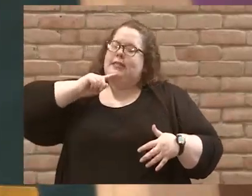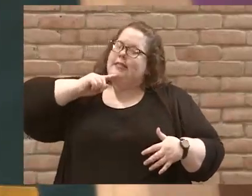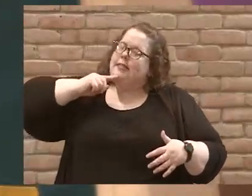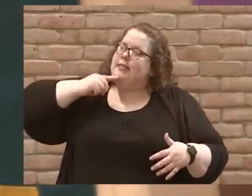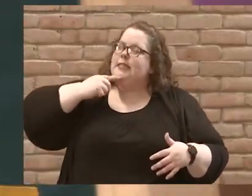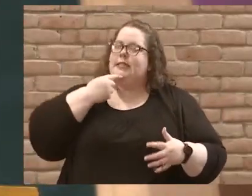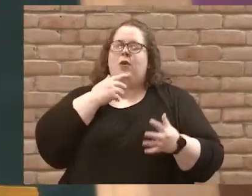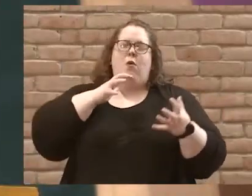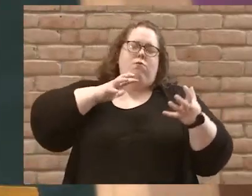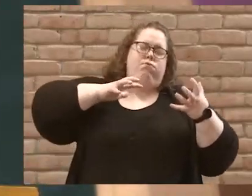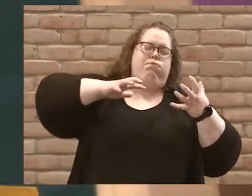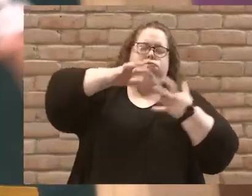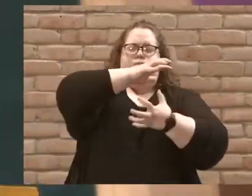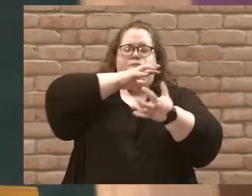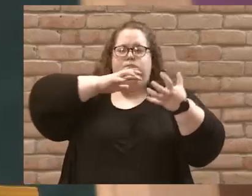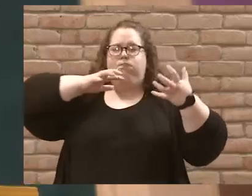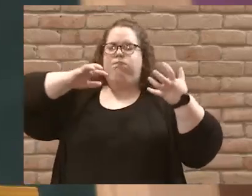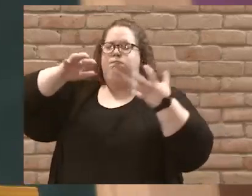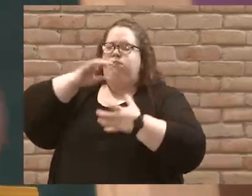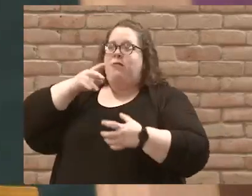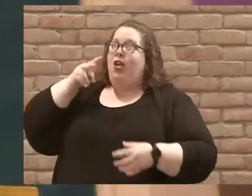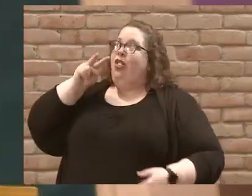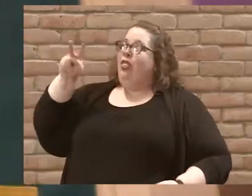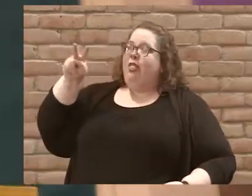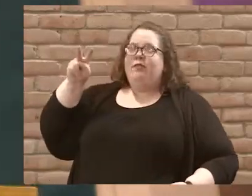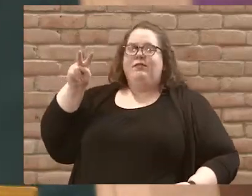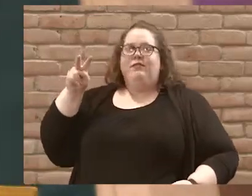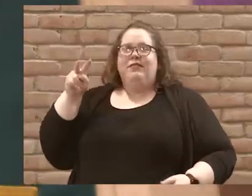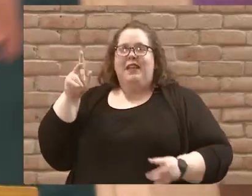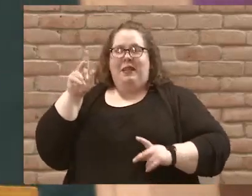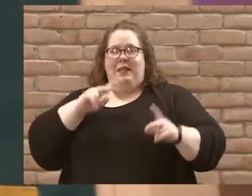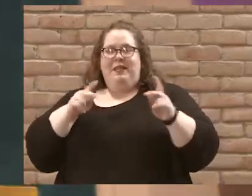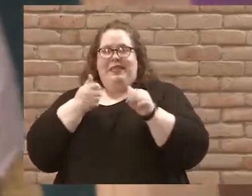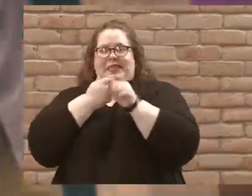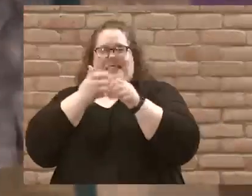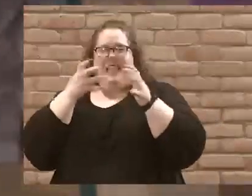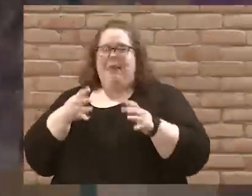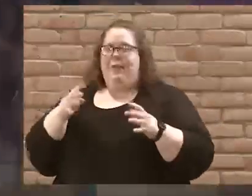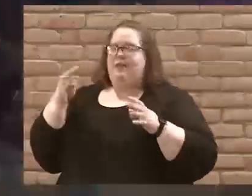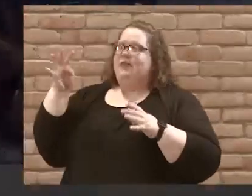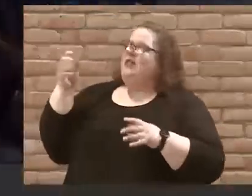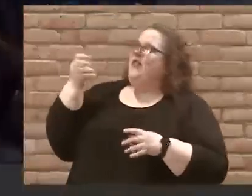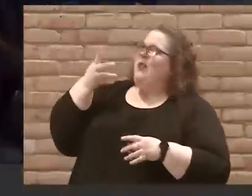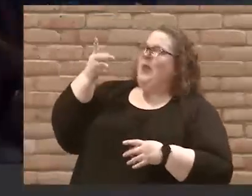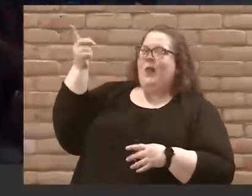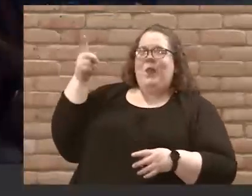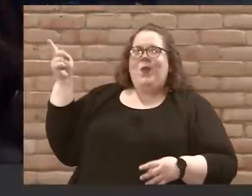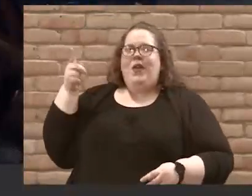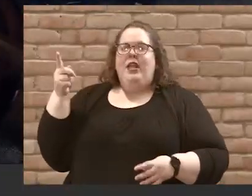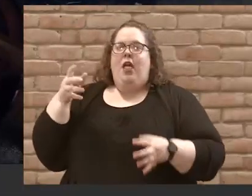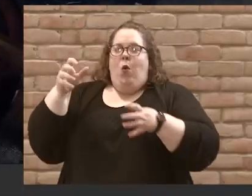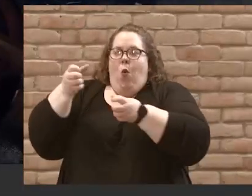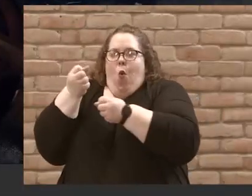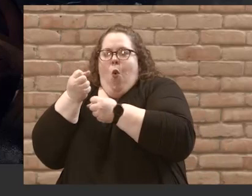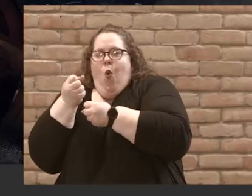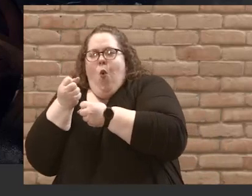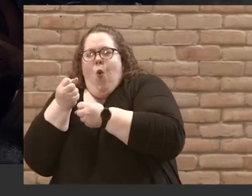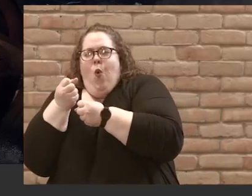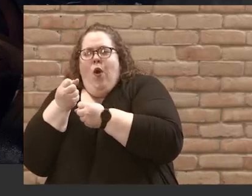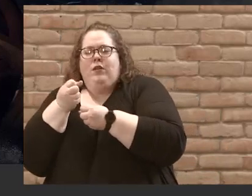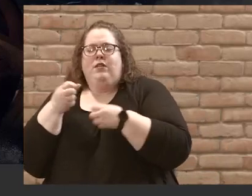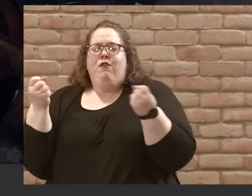this actually was. I mean, check out some of his disciples. You've got some guys up here. They're like hanging on for their lives.